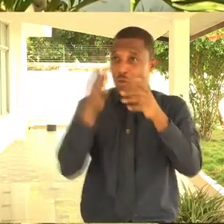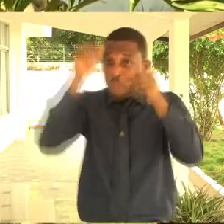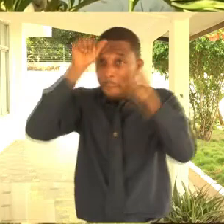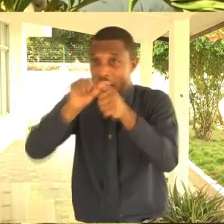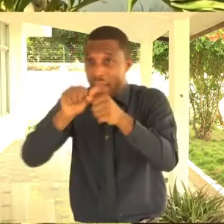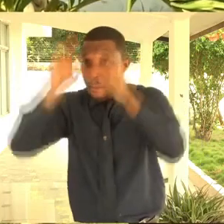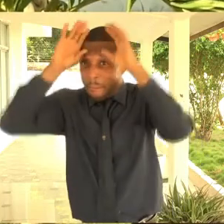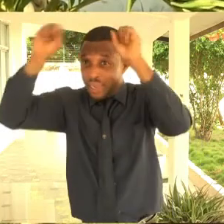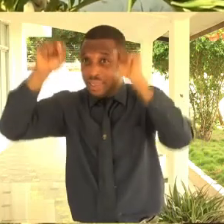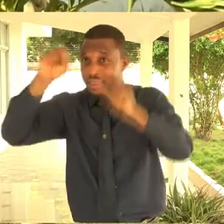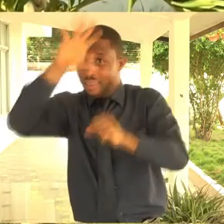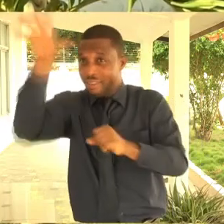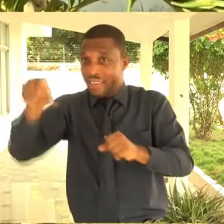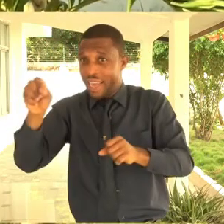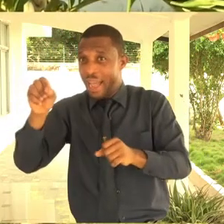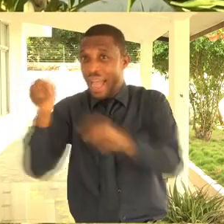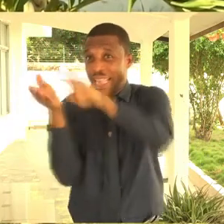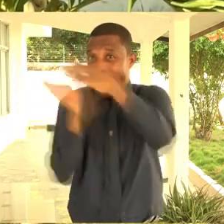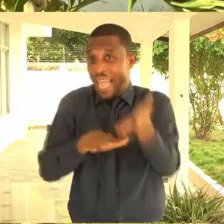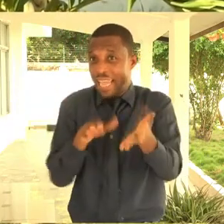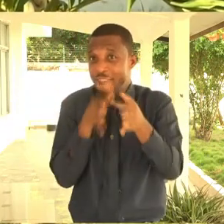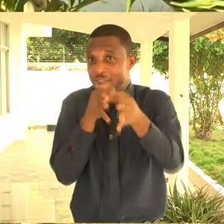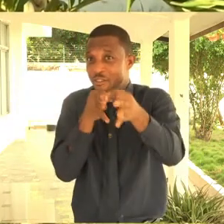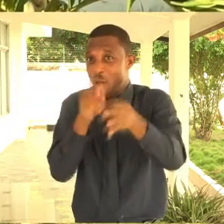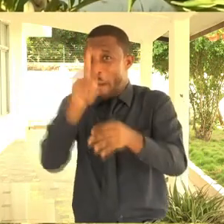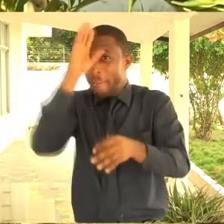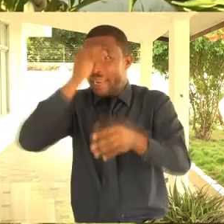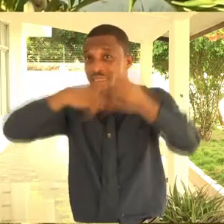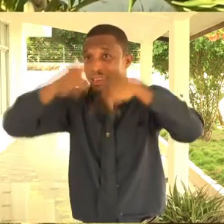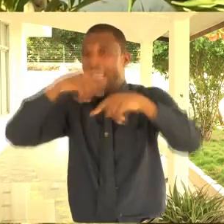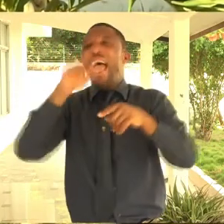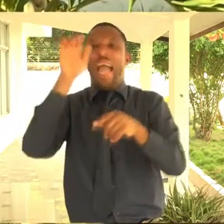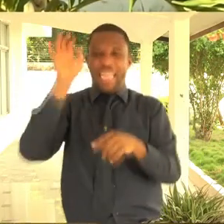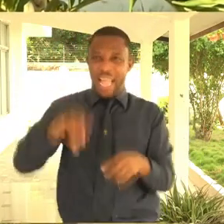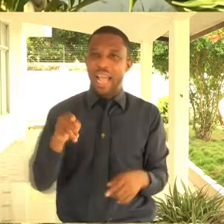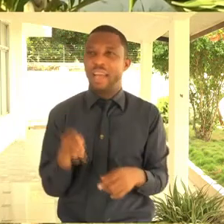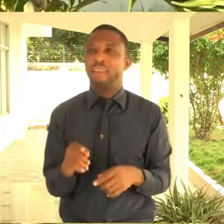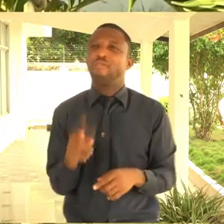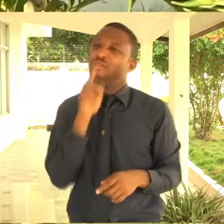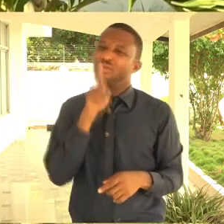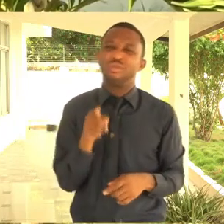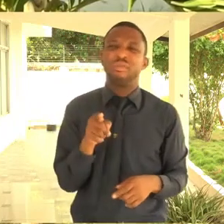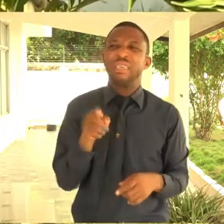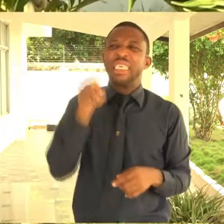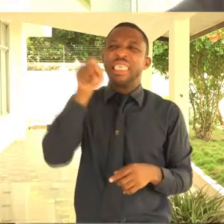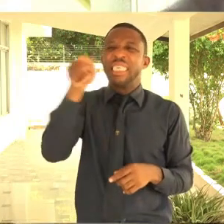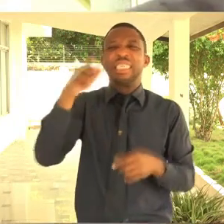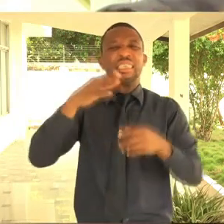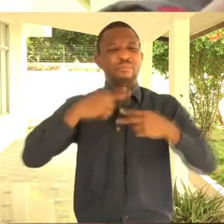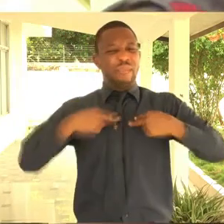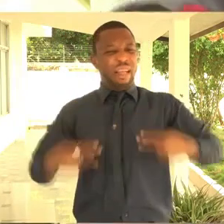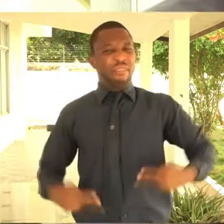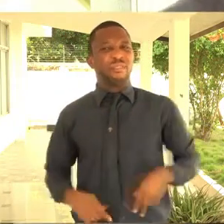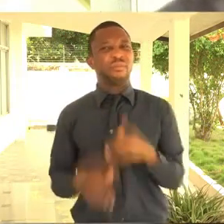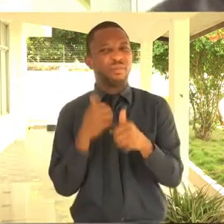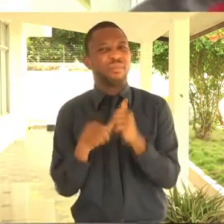for a job of this magnitude when you are having these underlining factors, health issues. He is